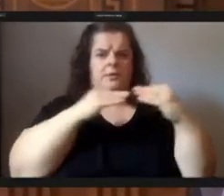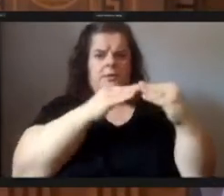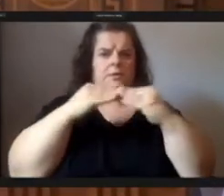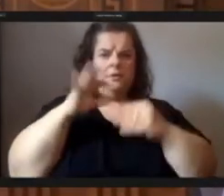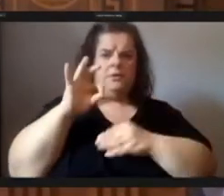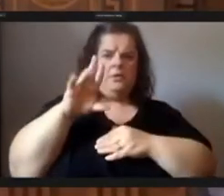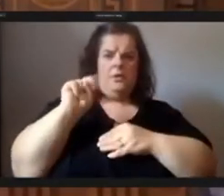thank you for this time